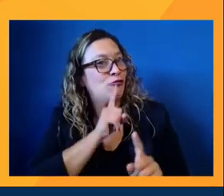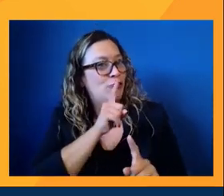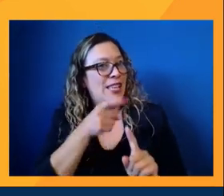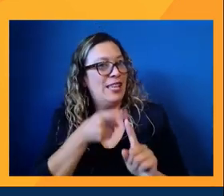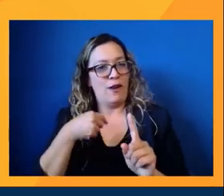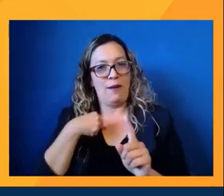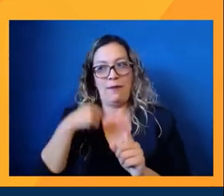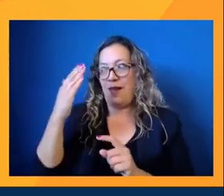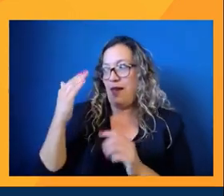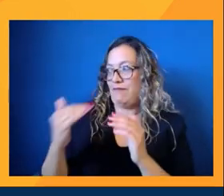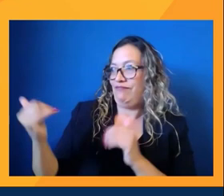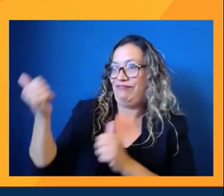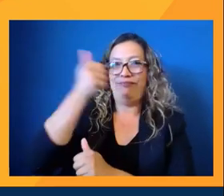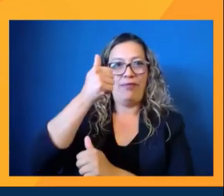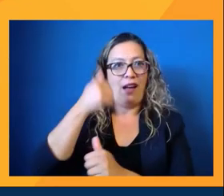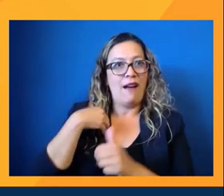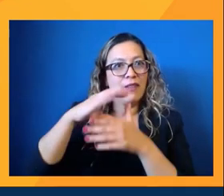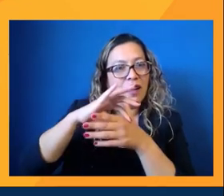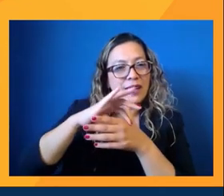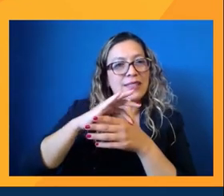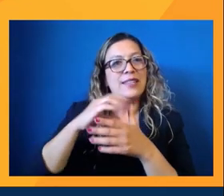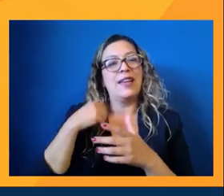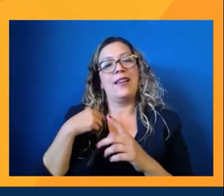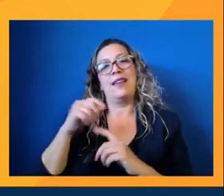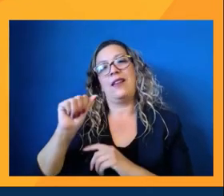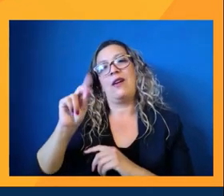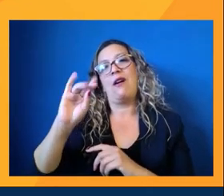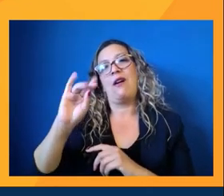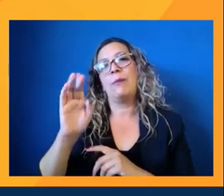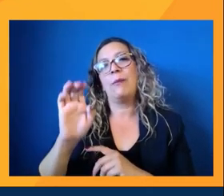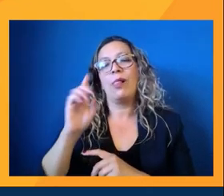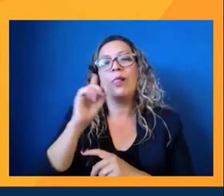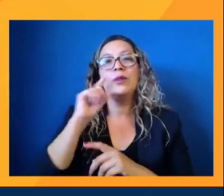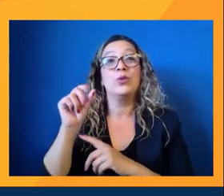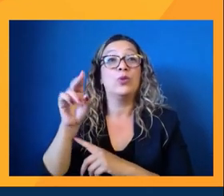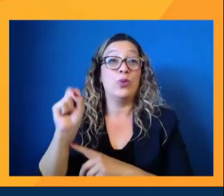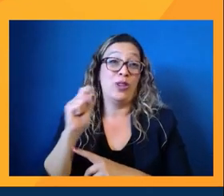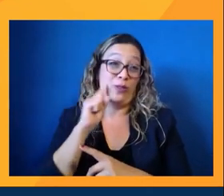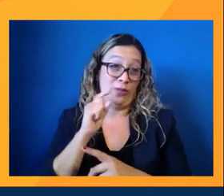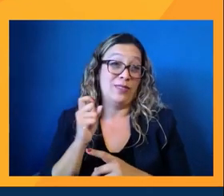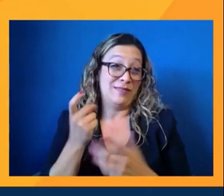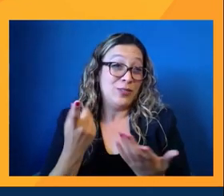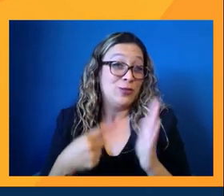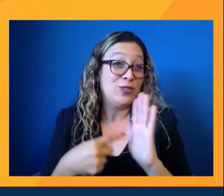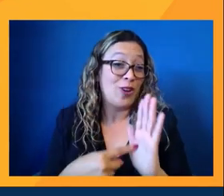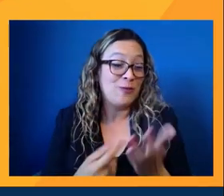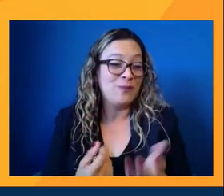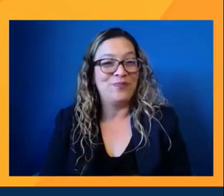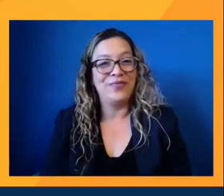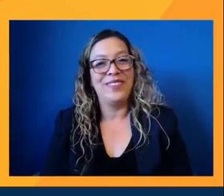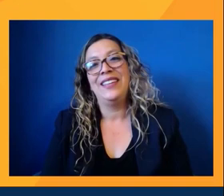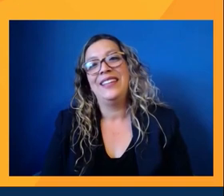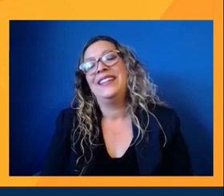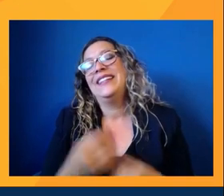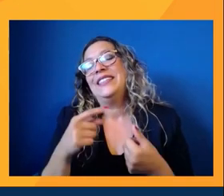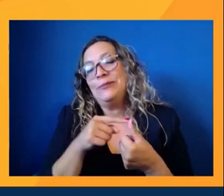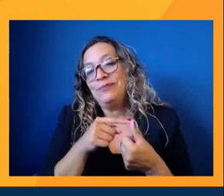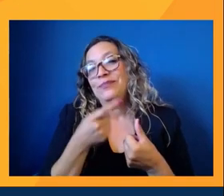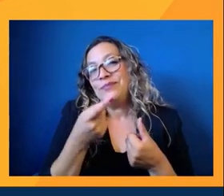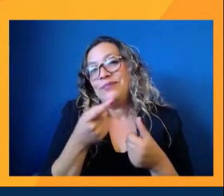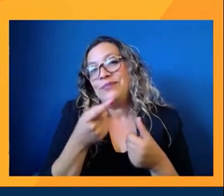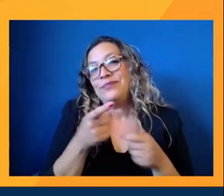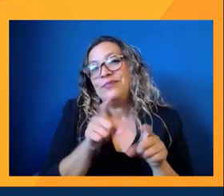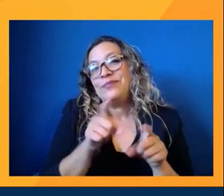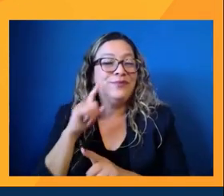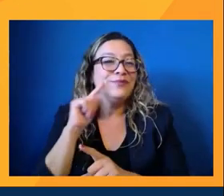to our vice president of Audible Studios, et cetera, et cetera. Well, I think that's the key, is also bringing in the talent to be